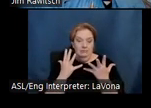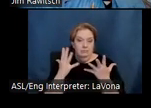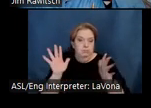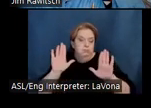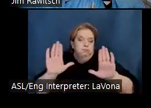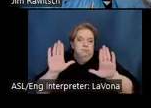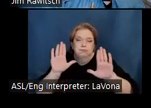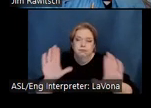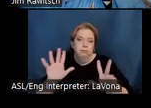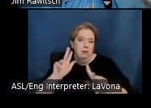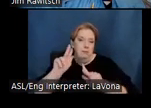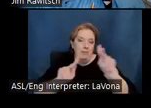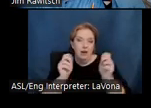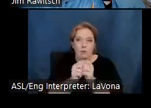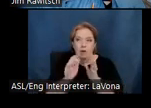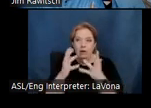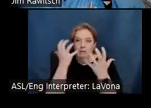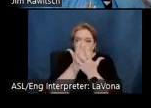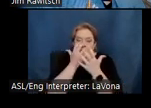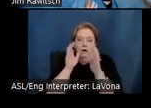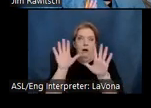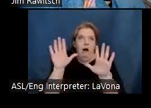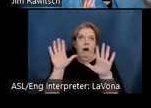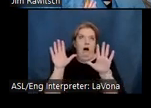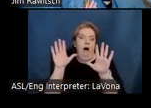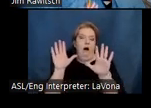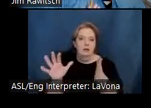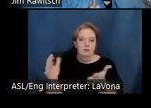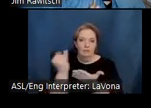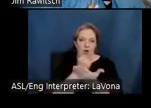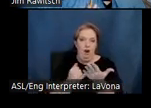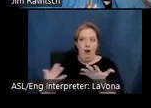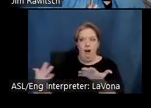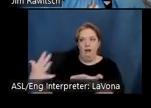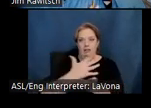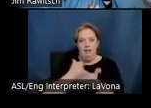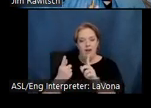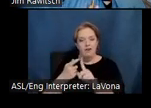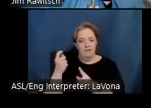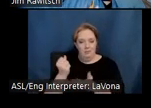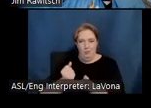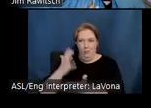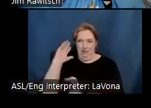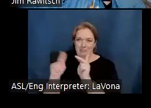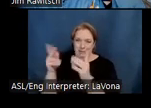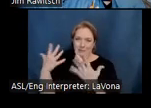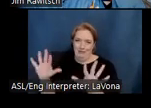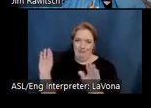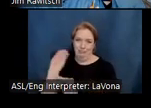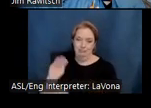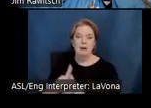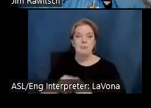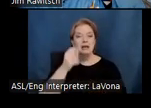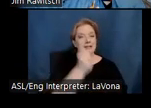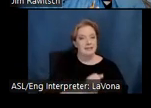fantastical collections amassed by wealthy patrons. But Southern California also promises sites created